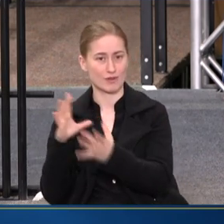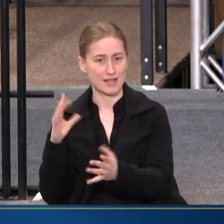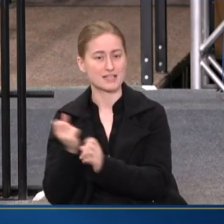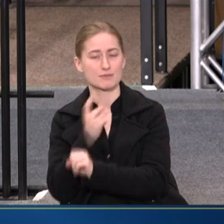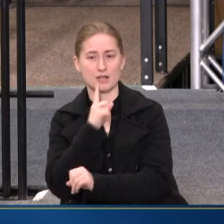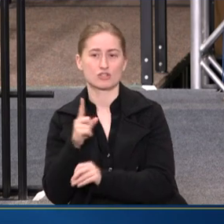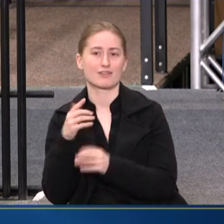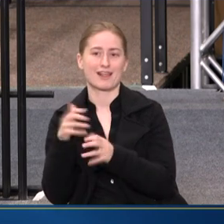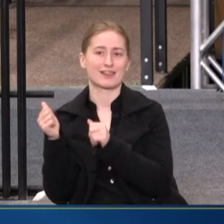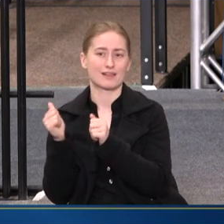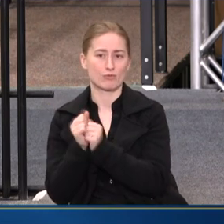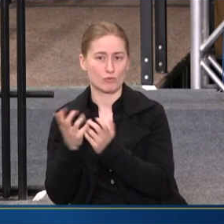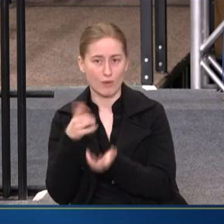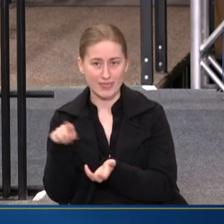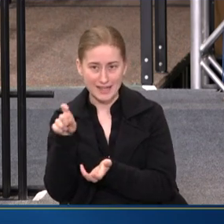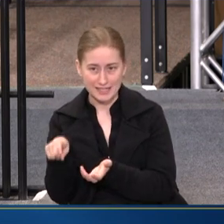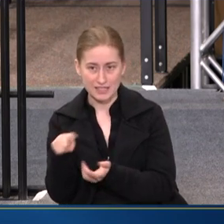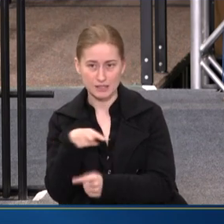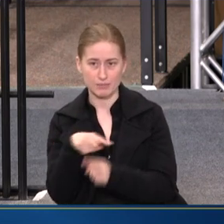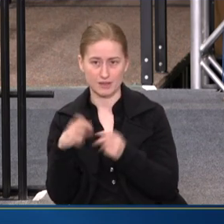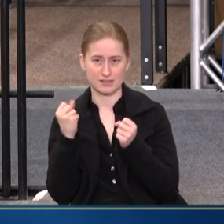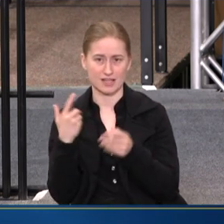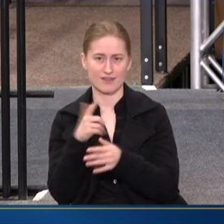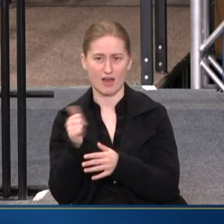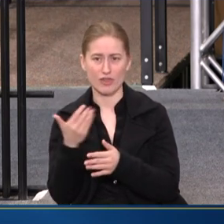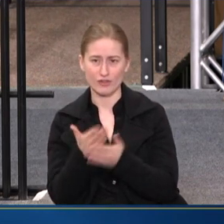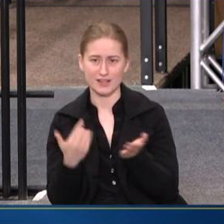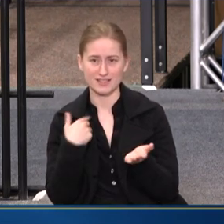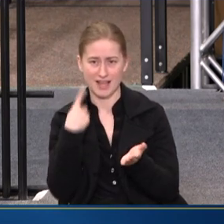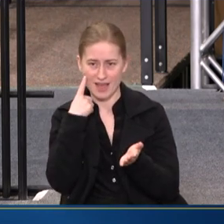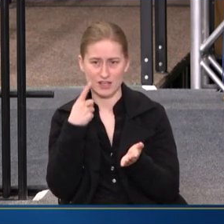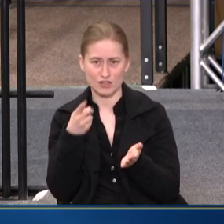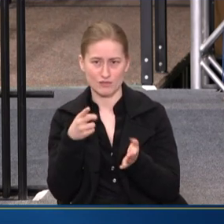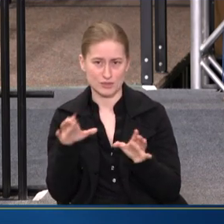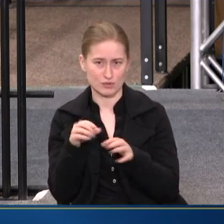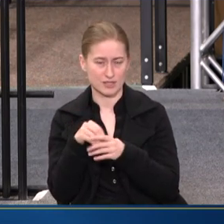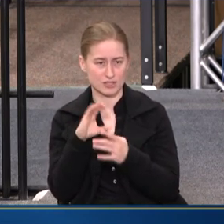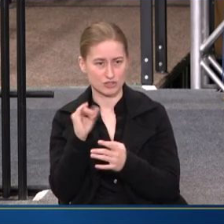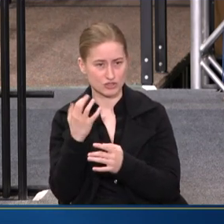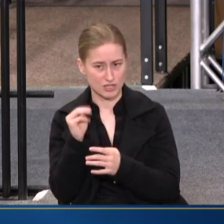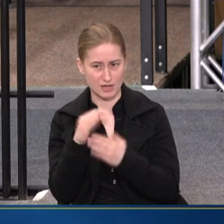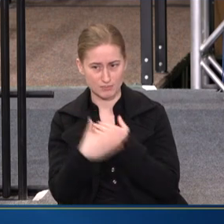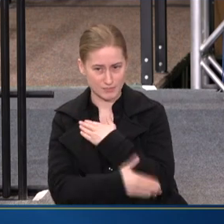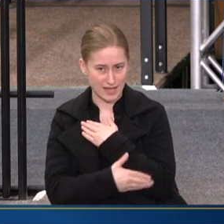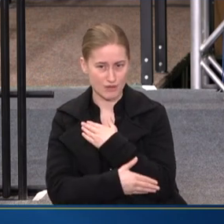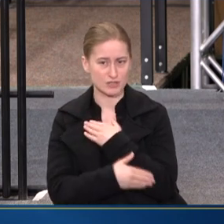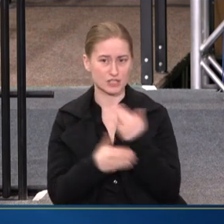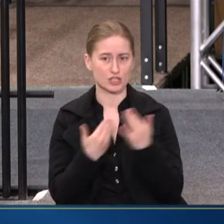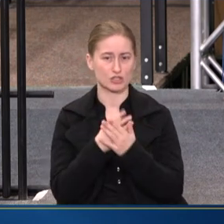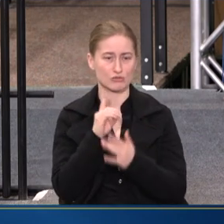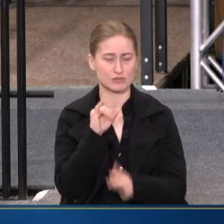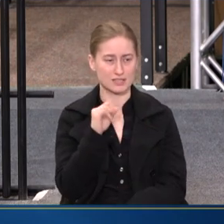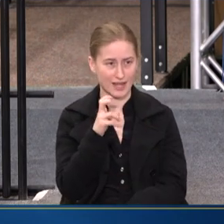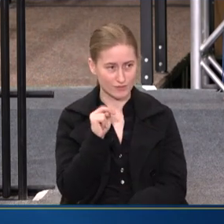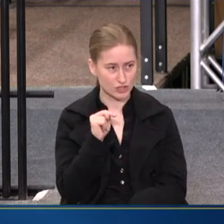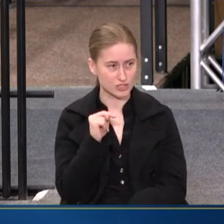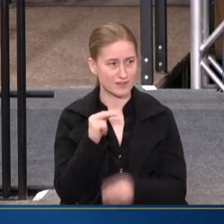with what they need. But there are a lot of other things, I think, also that you've been doing in Chatham County, whether it's a new diversion facility or leveraging how to